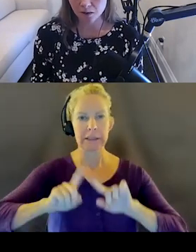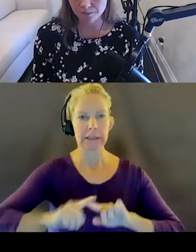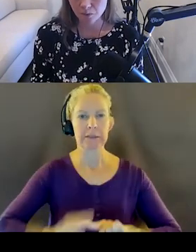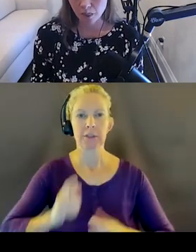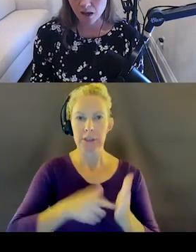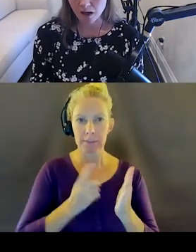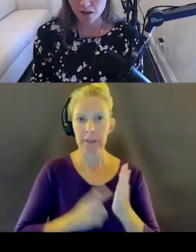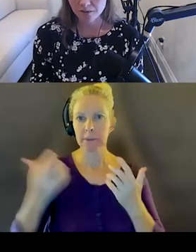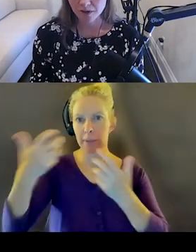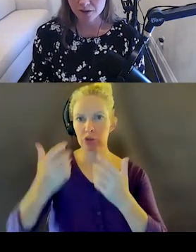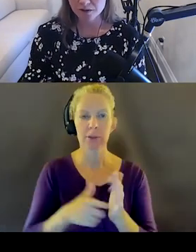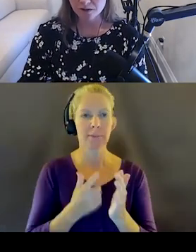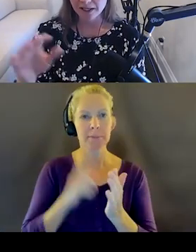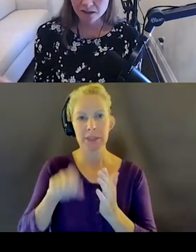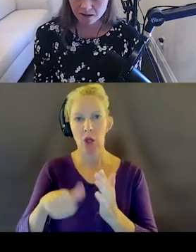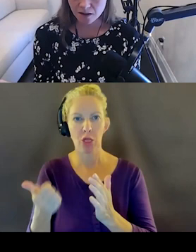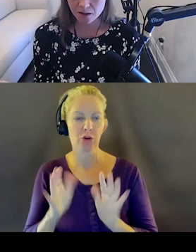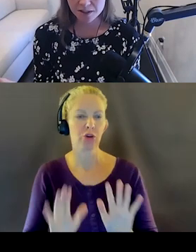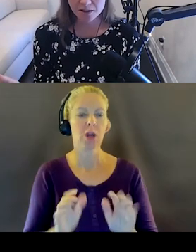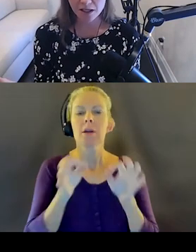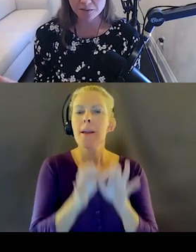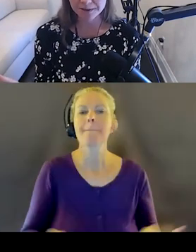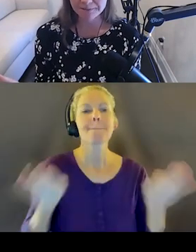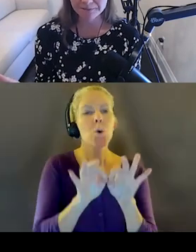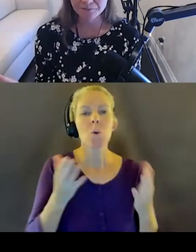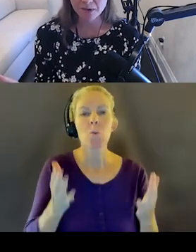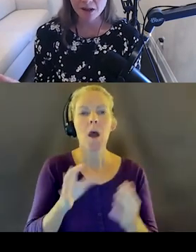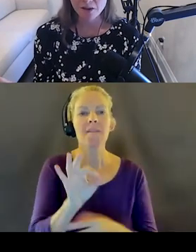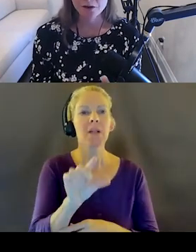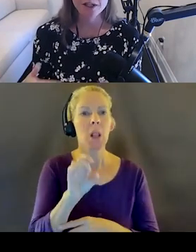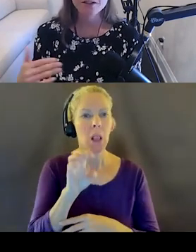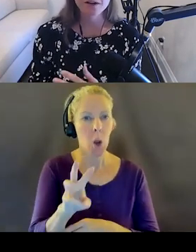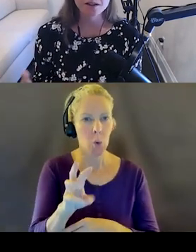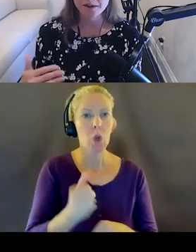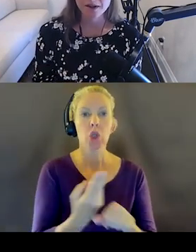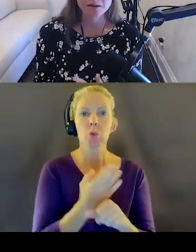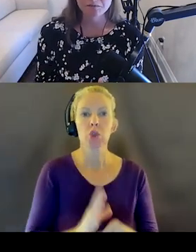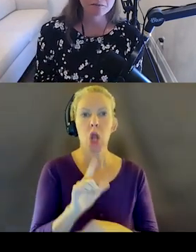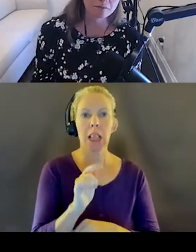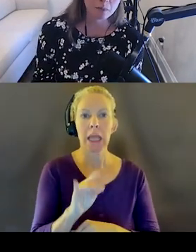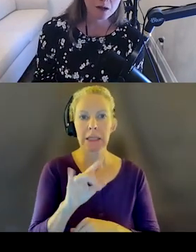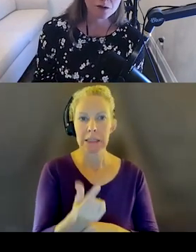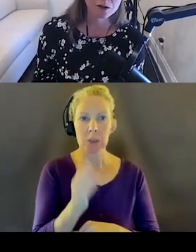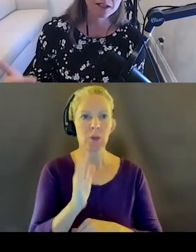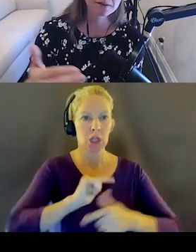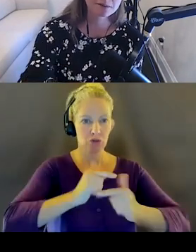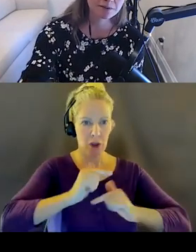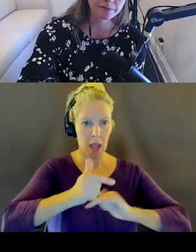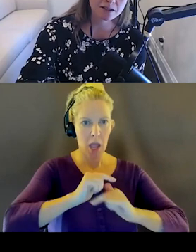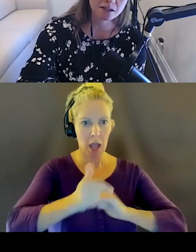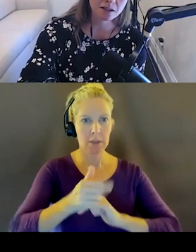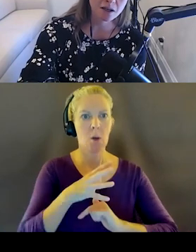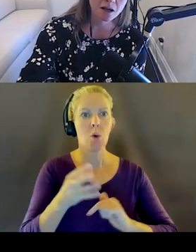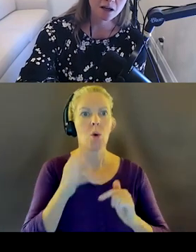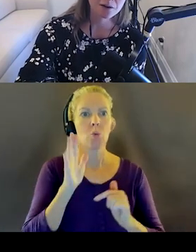a flow of a user landing on a particular element. They're going to interact with it. So they're going to give some